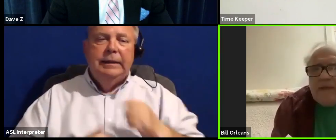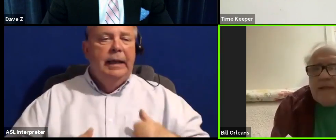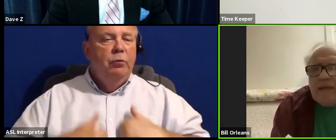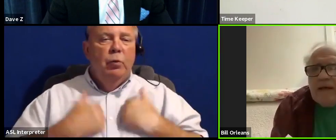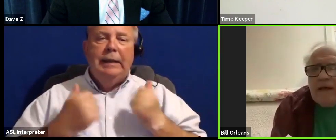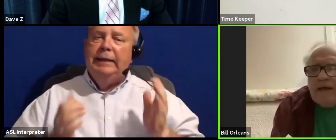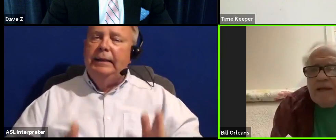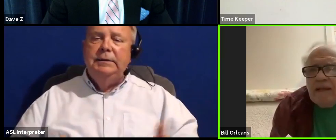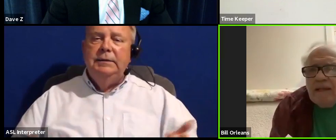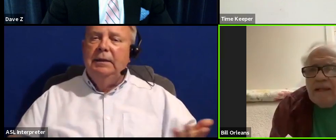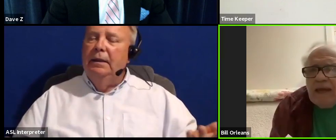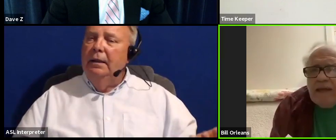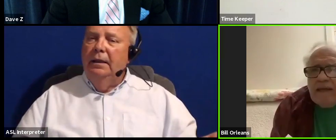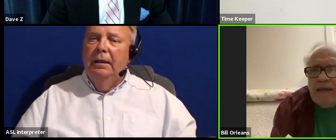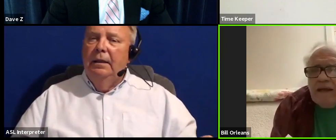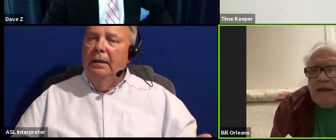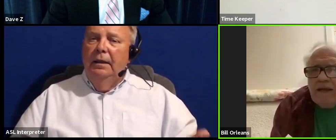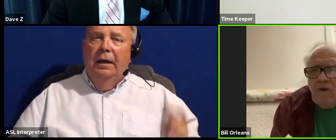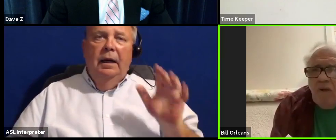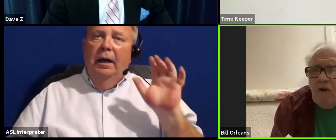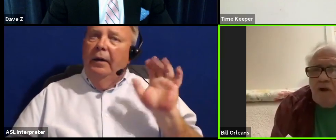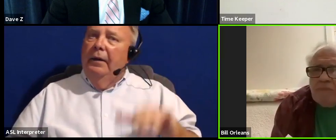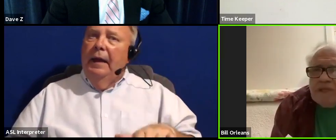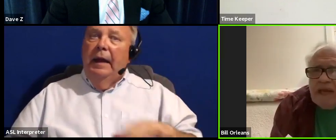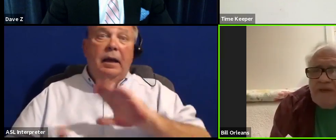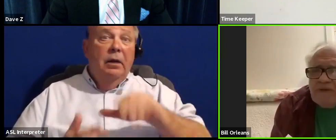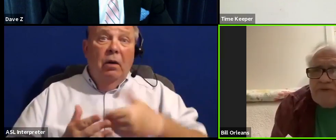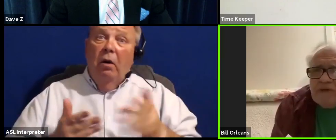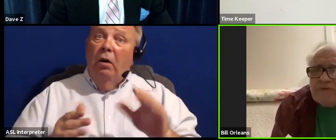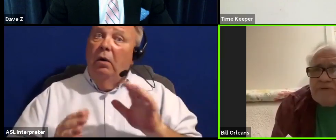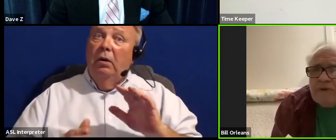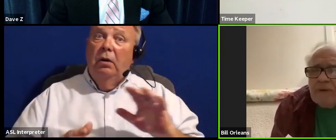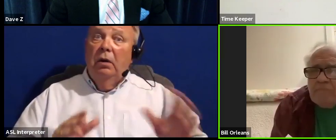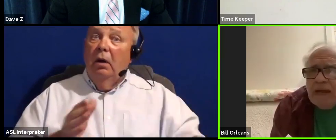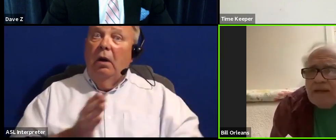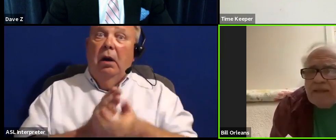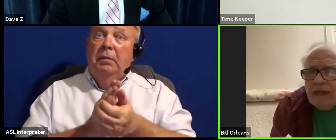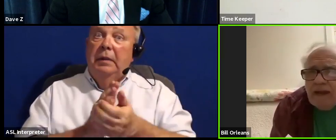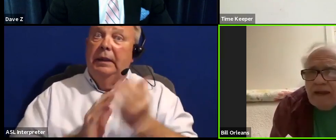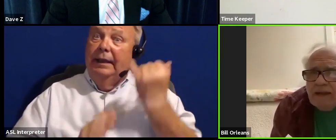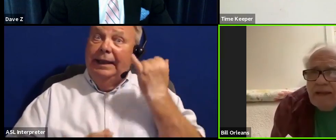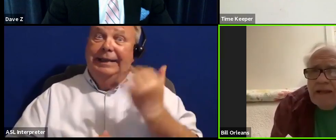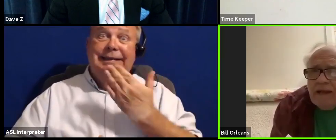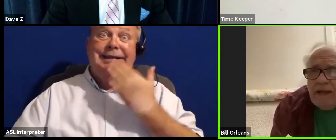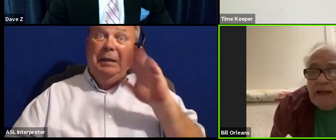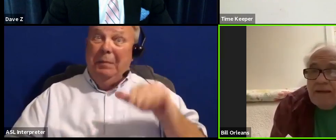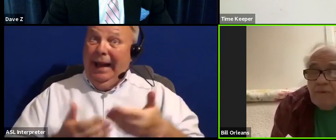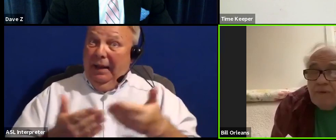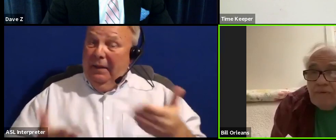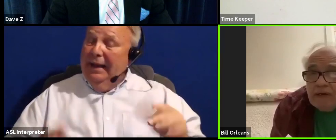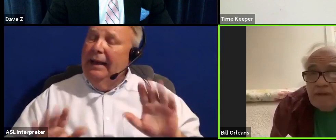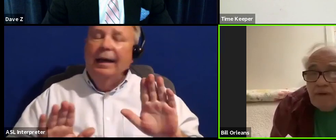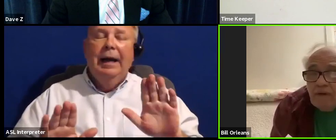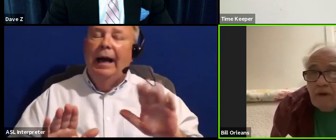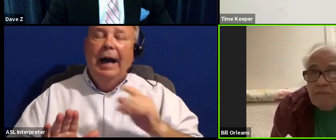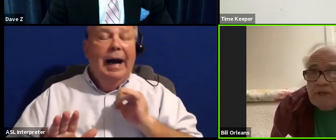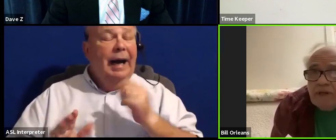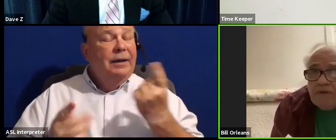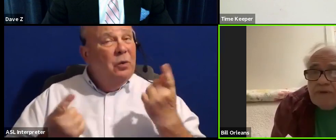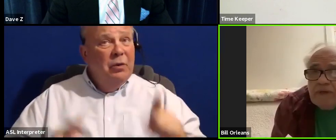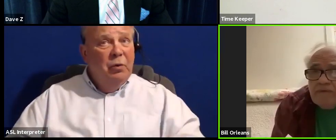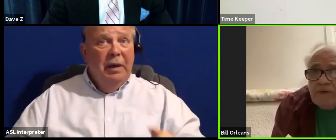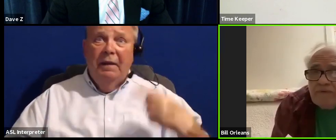that all argumentation is necessarily a bad thing. I don't agree that